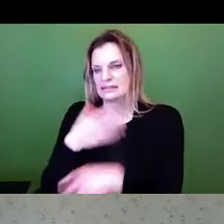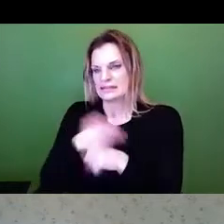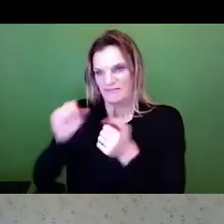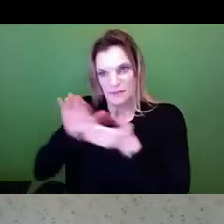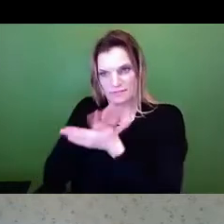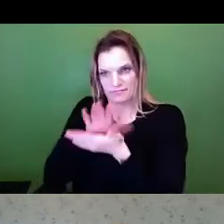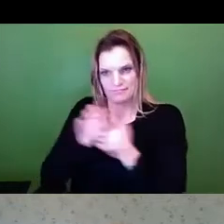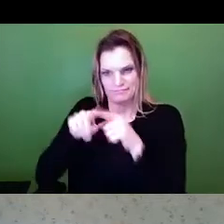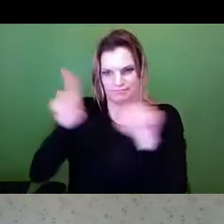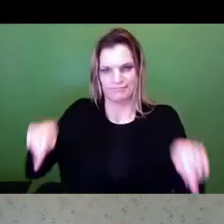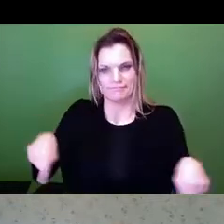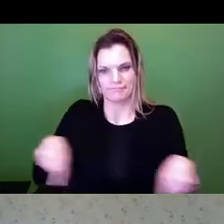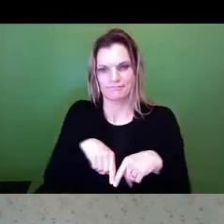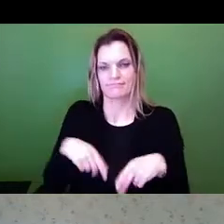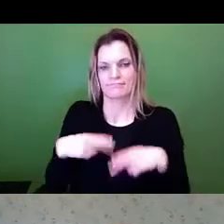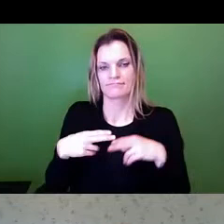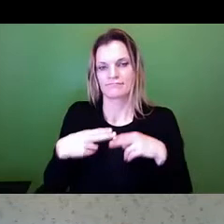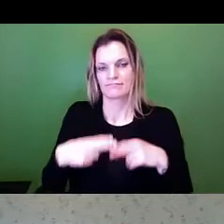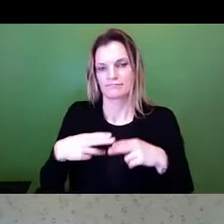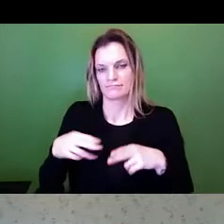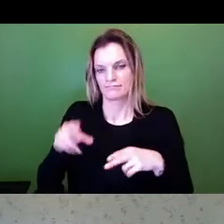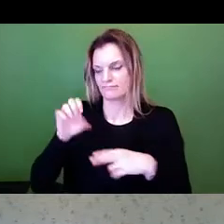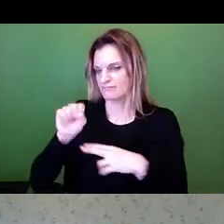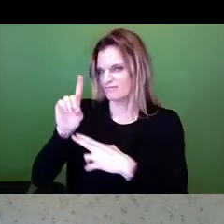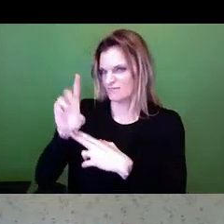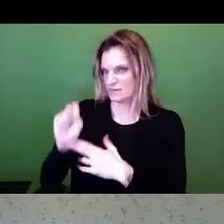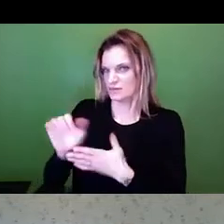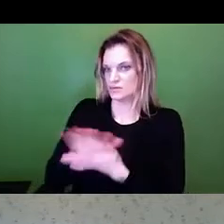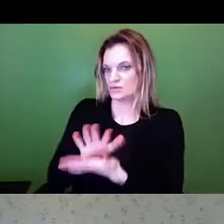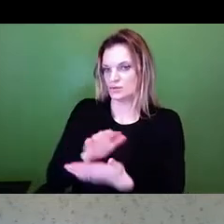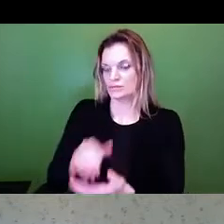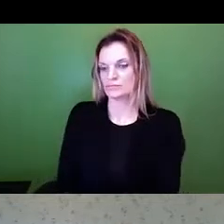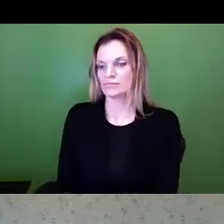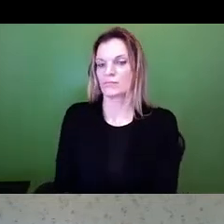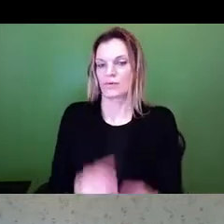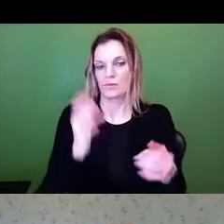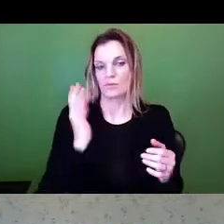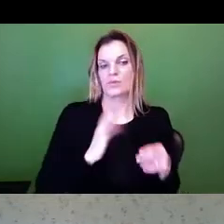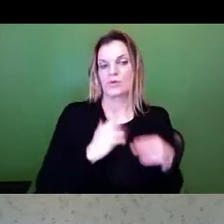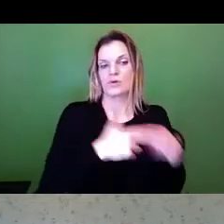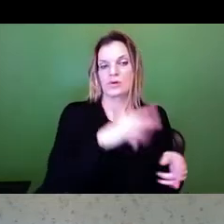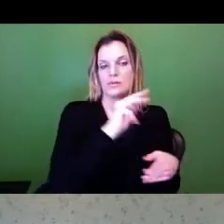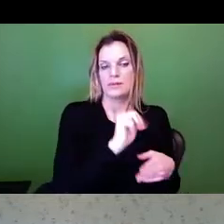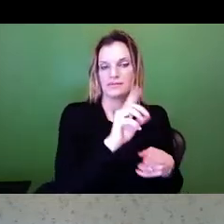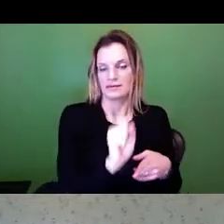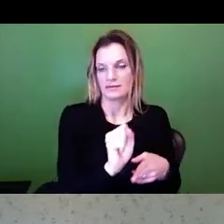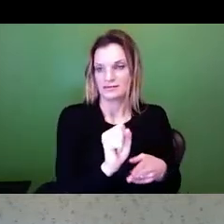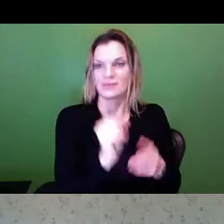MSDS, material safety data sheets. The material has been dropped.